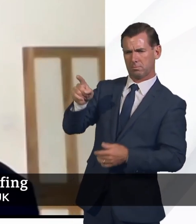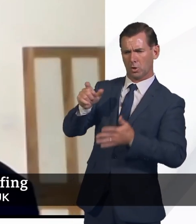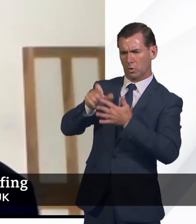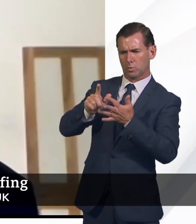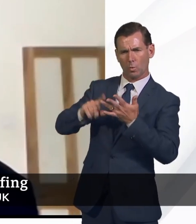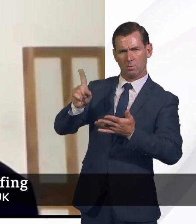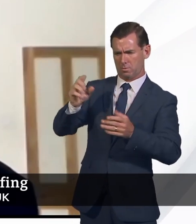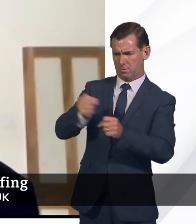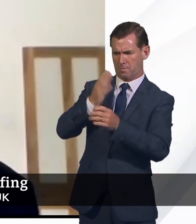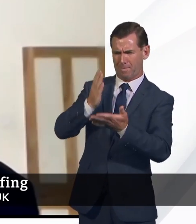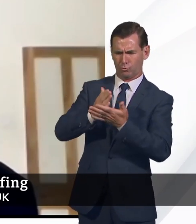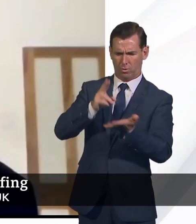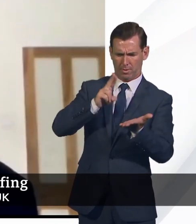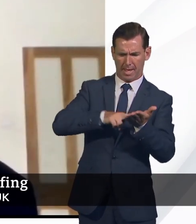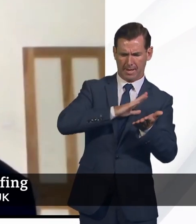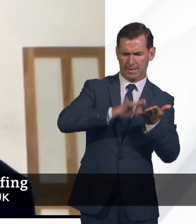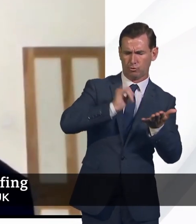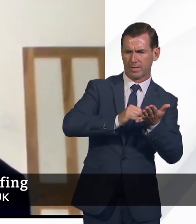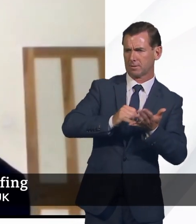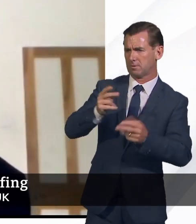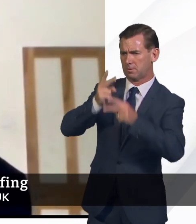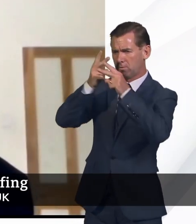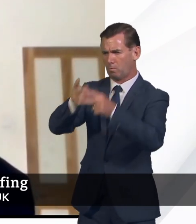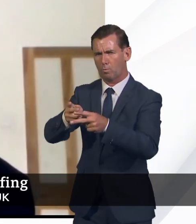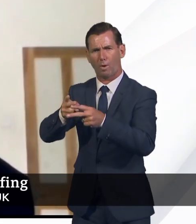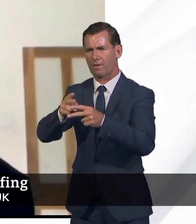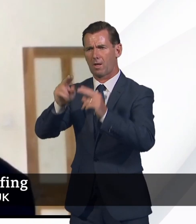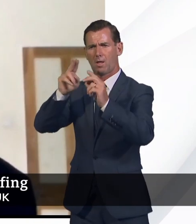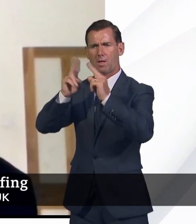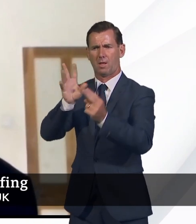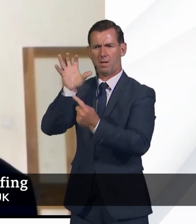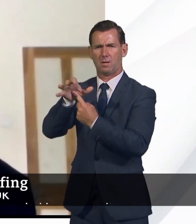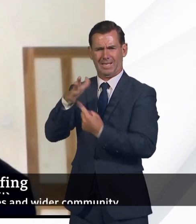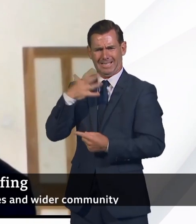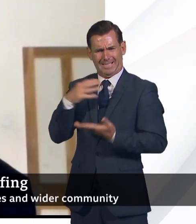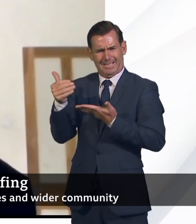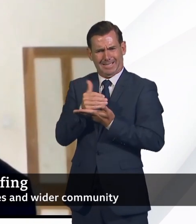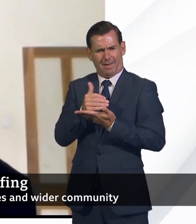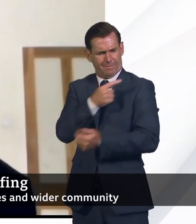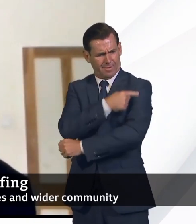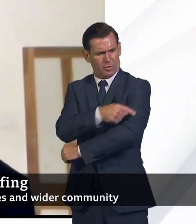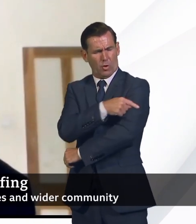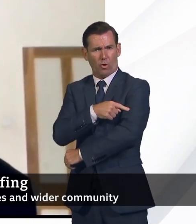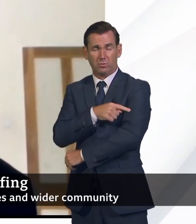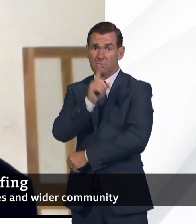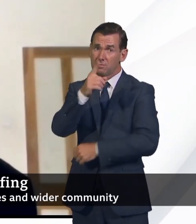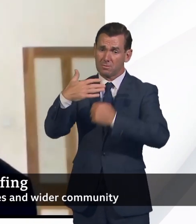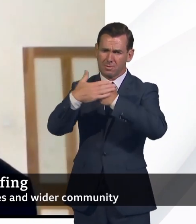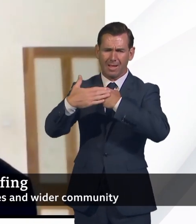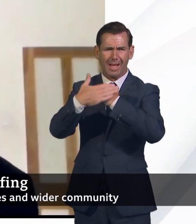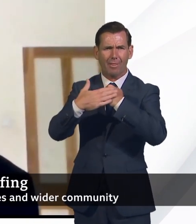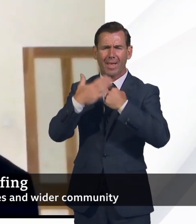and social care system is a safe and supportive place for all our nurses, but particularly those from ethnic minority